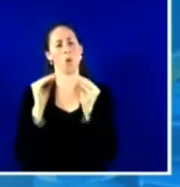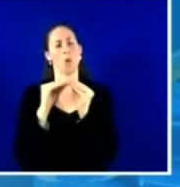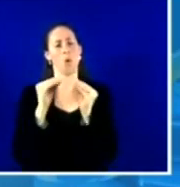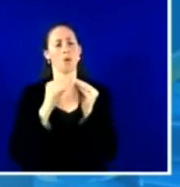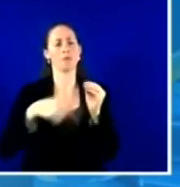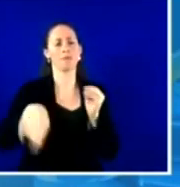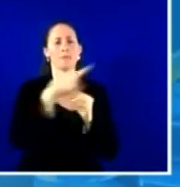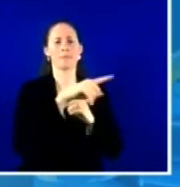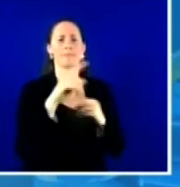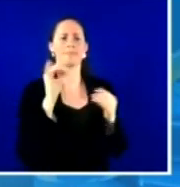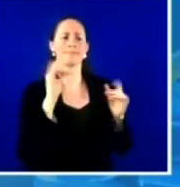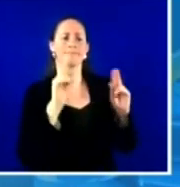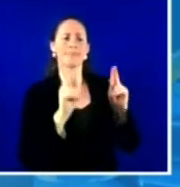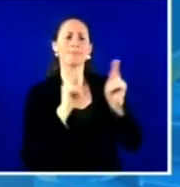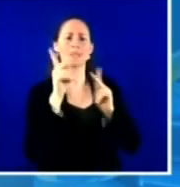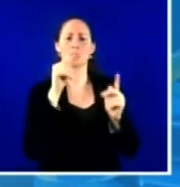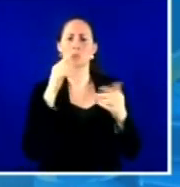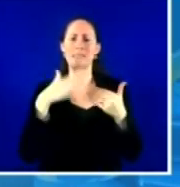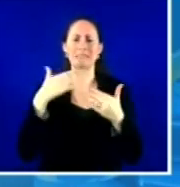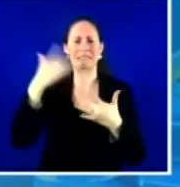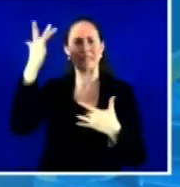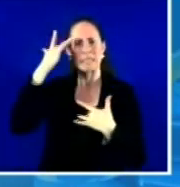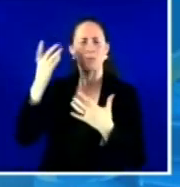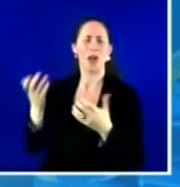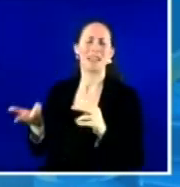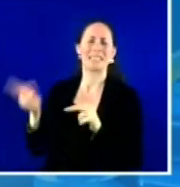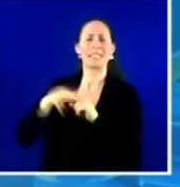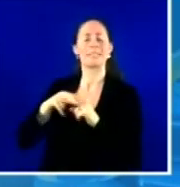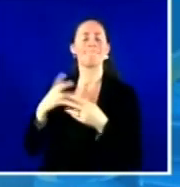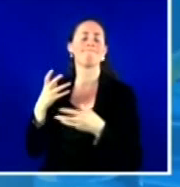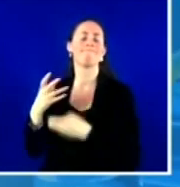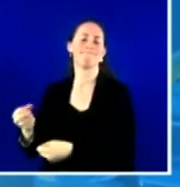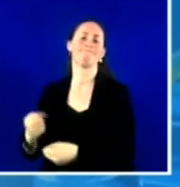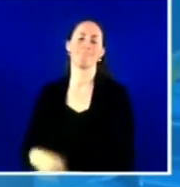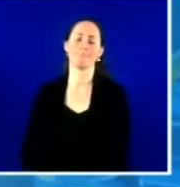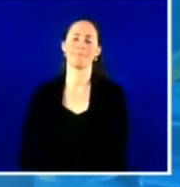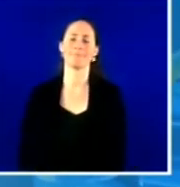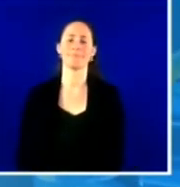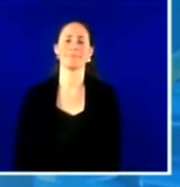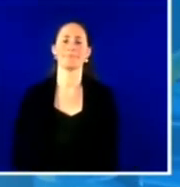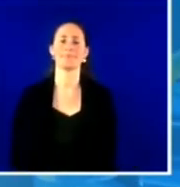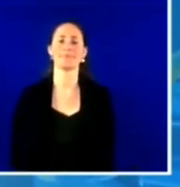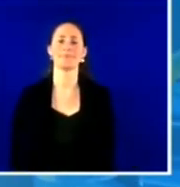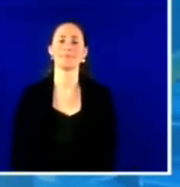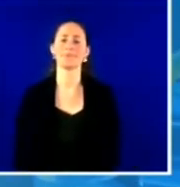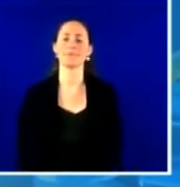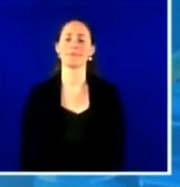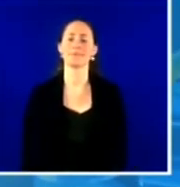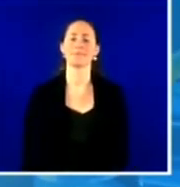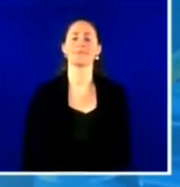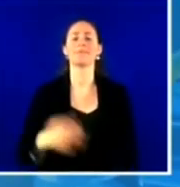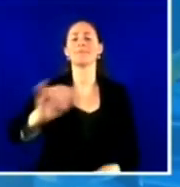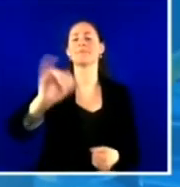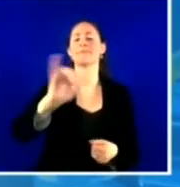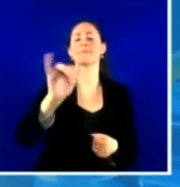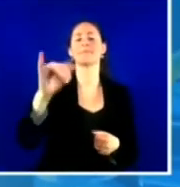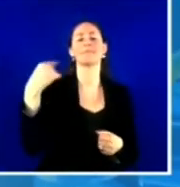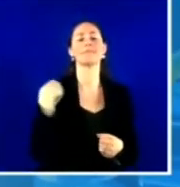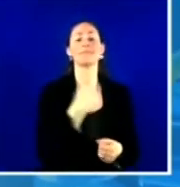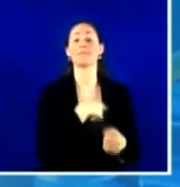We've also created something called we call the immunity with an emphasis on unity sweepstakes.